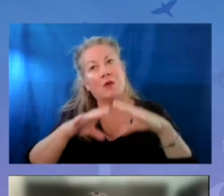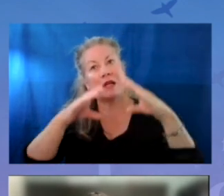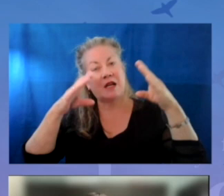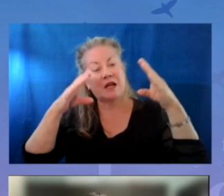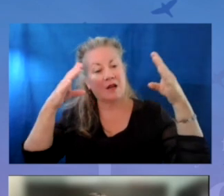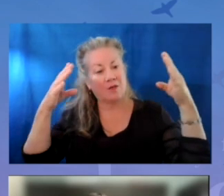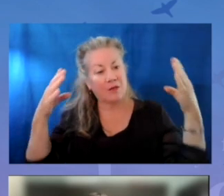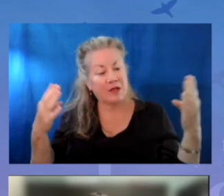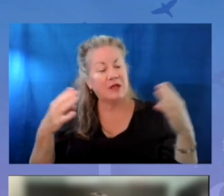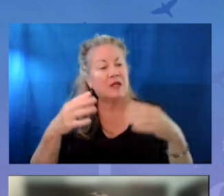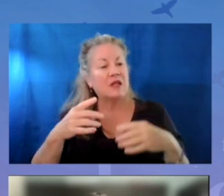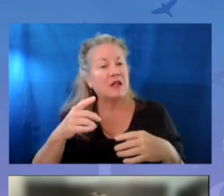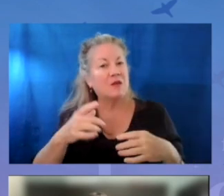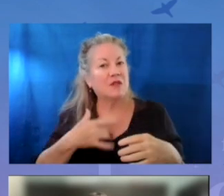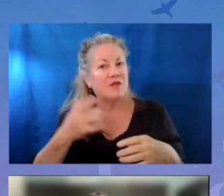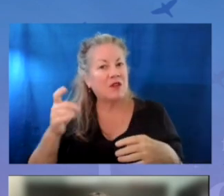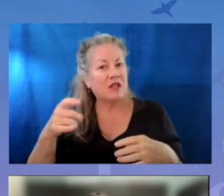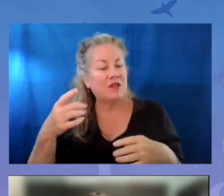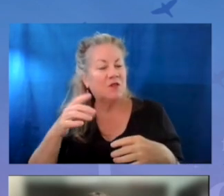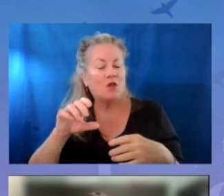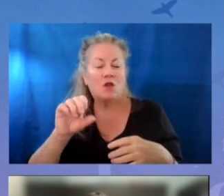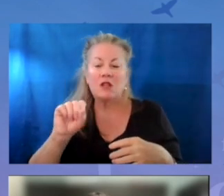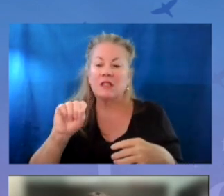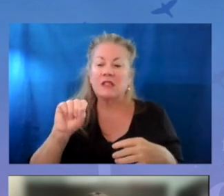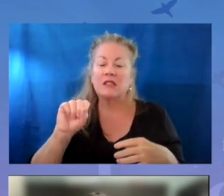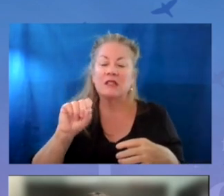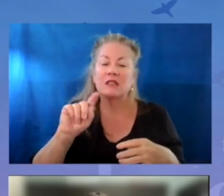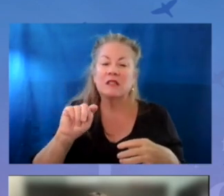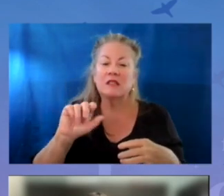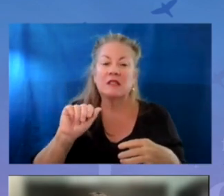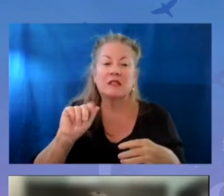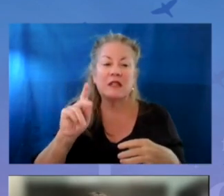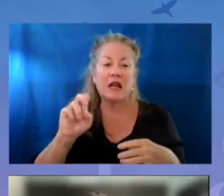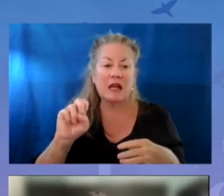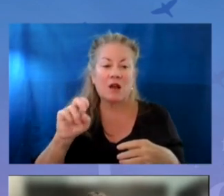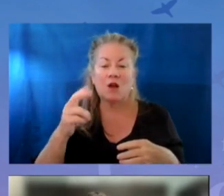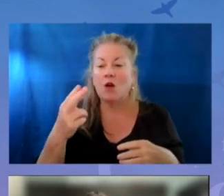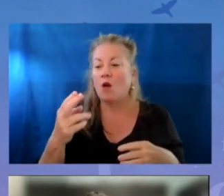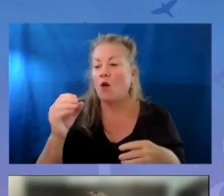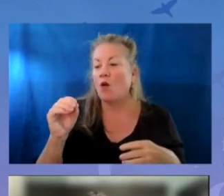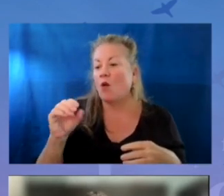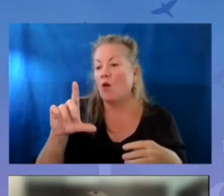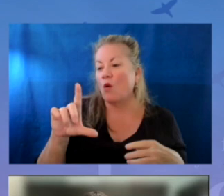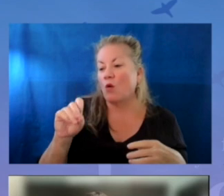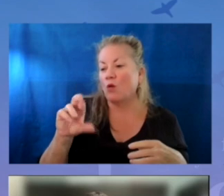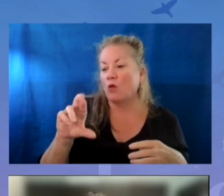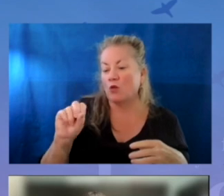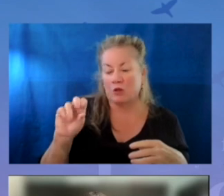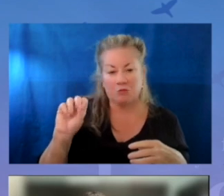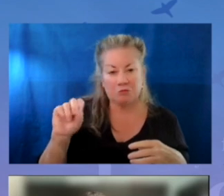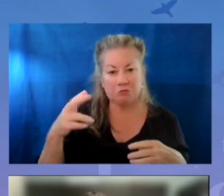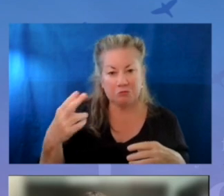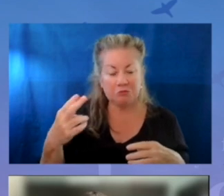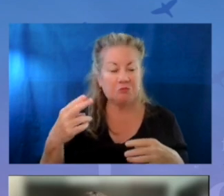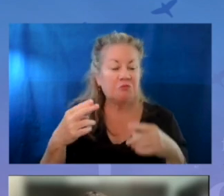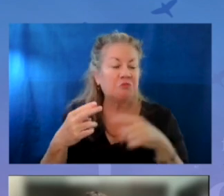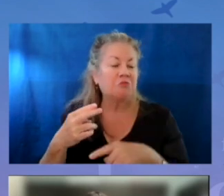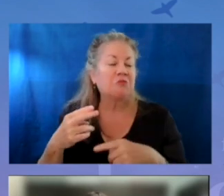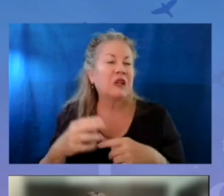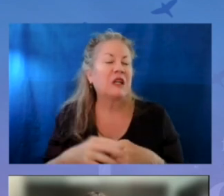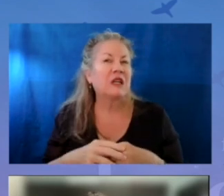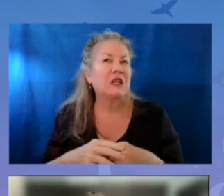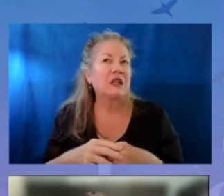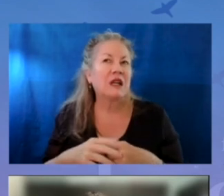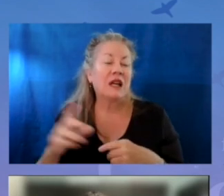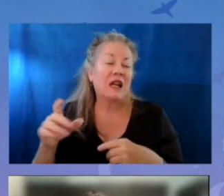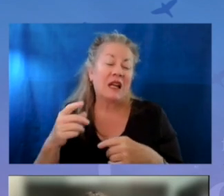opening up, it was a felt need for our stakeholders. And so we were able to do something on a scale that might not have been possible in what